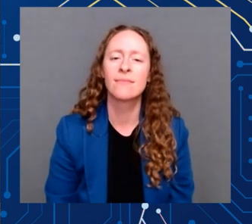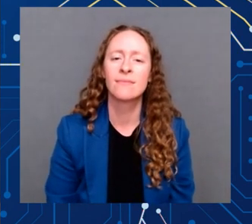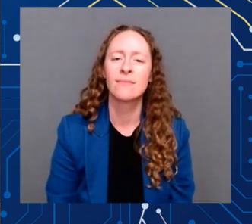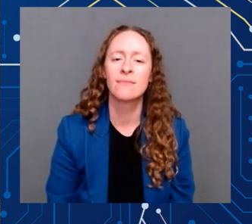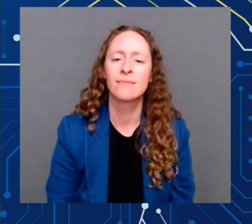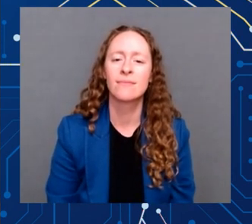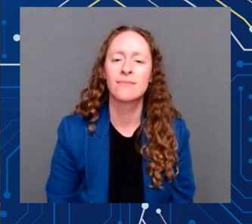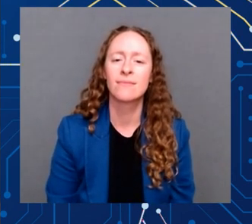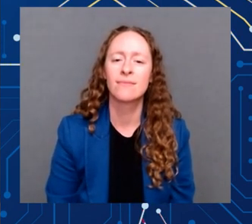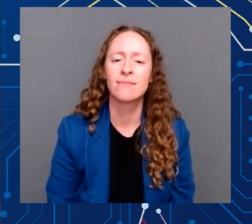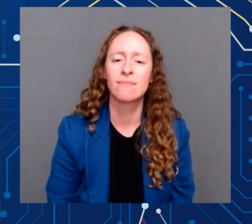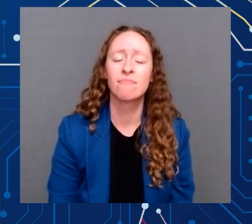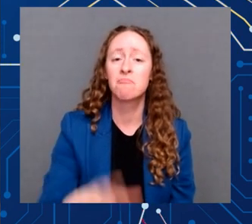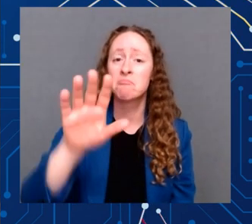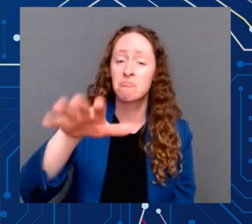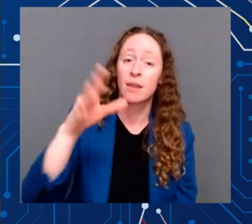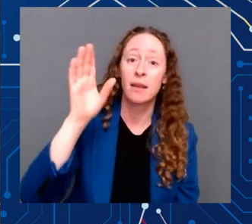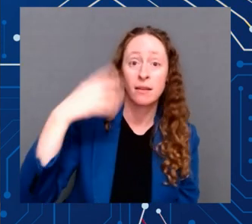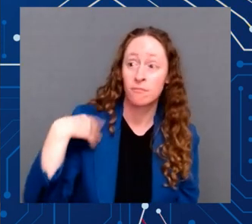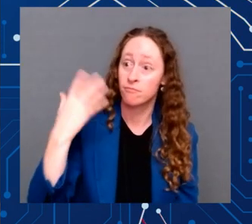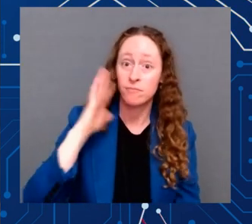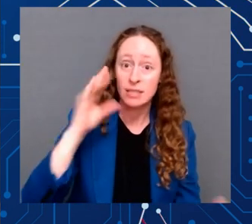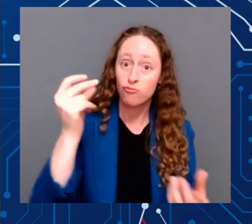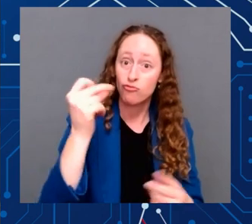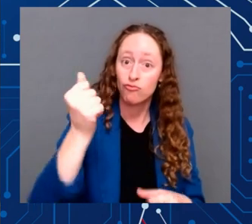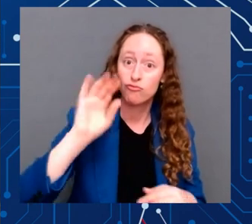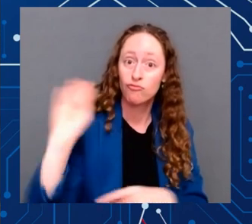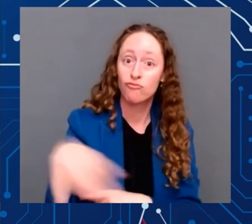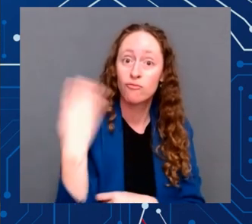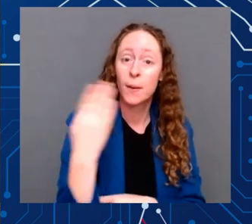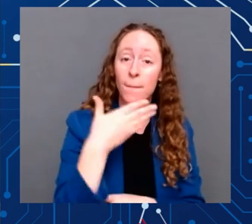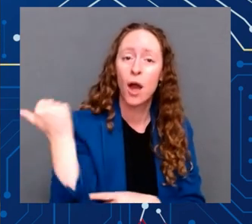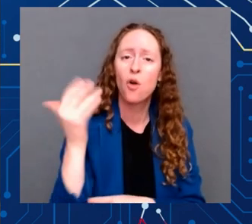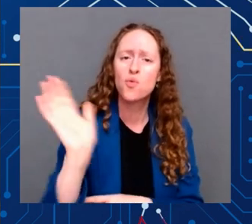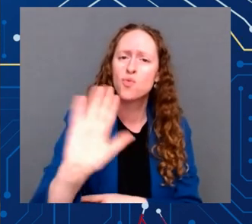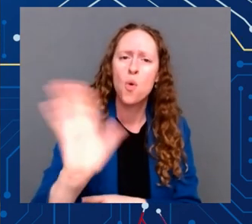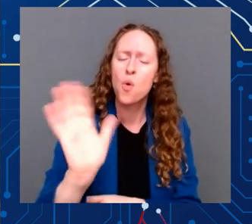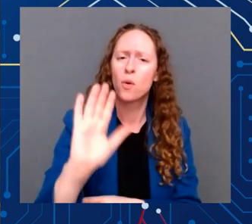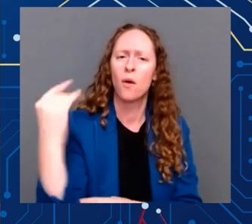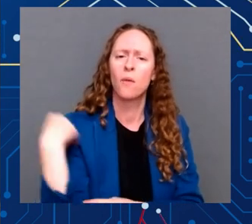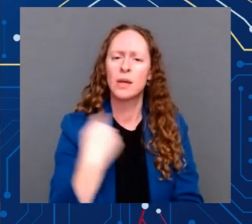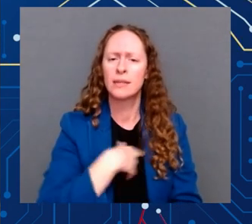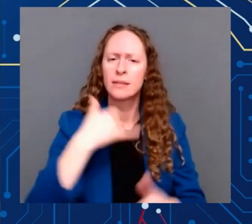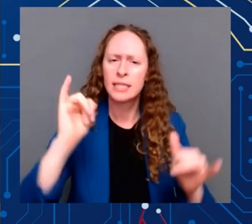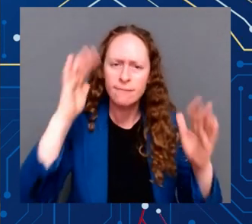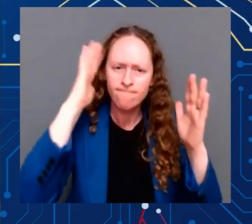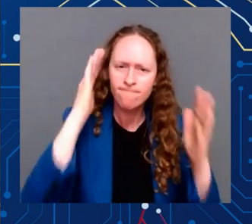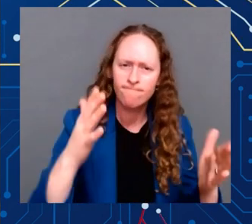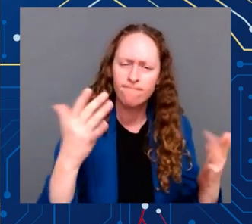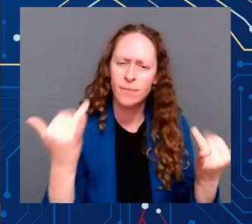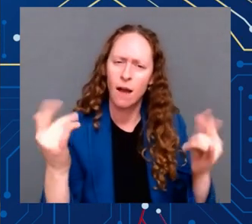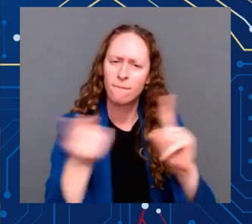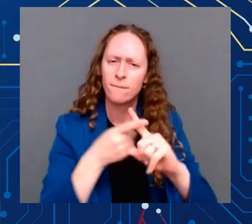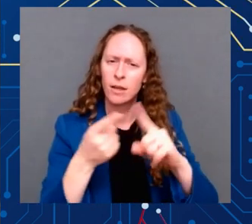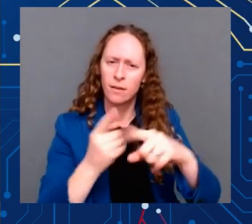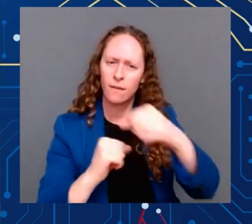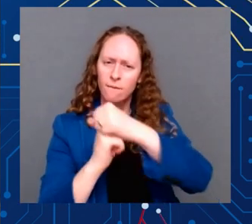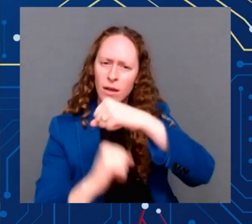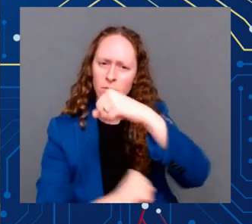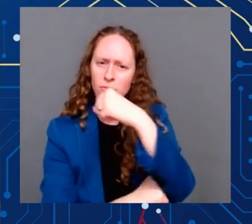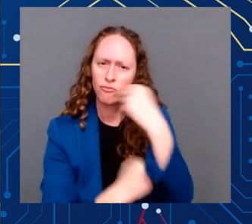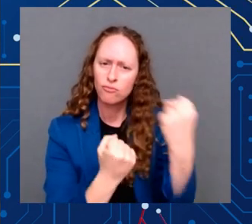Today, by enacting the Chips and Science Act, we are making clear we believe another